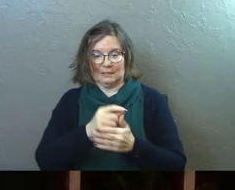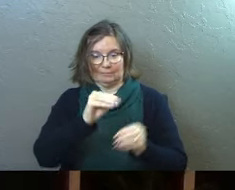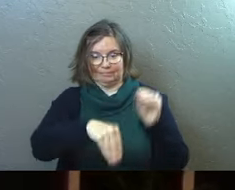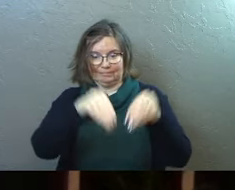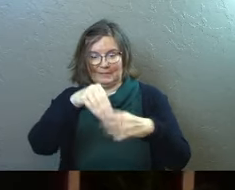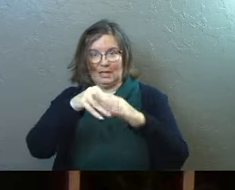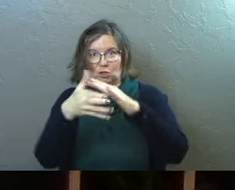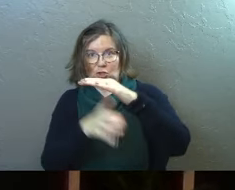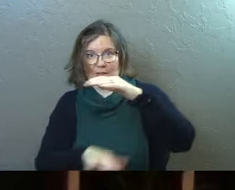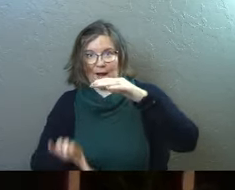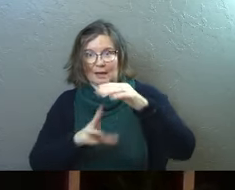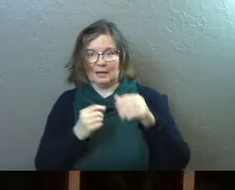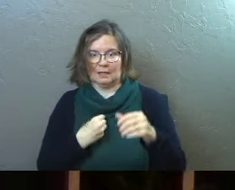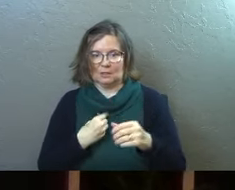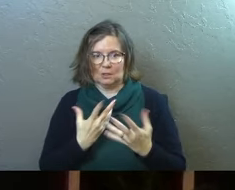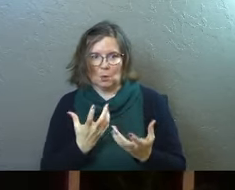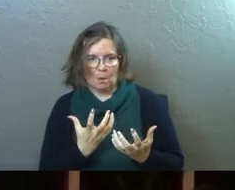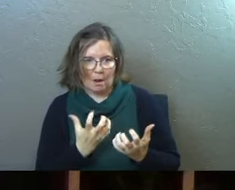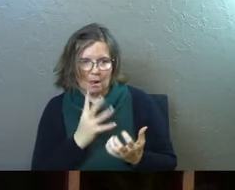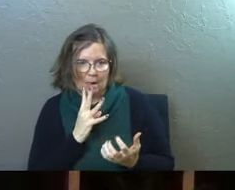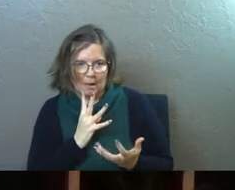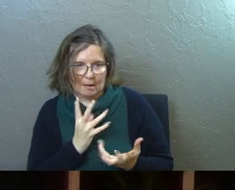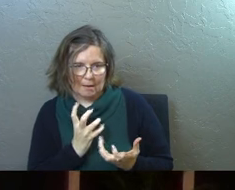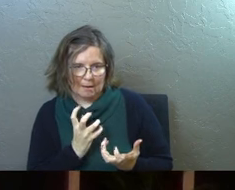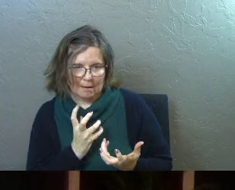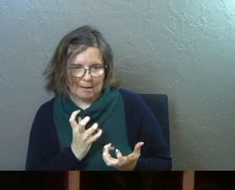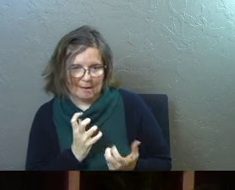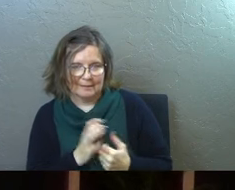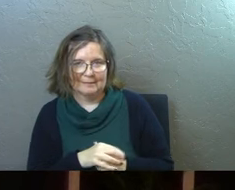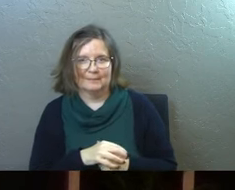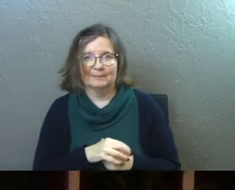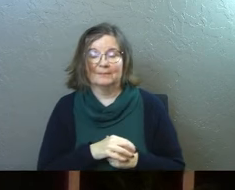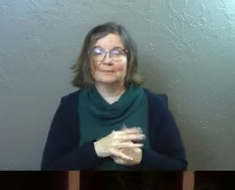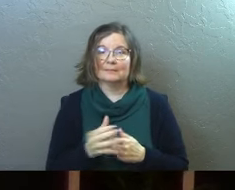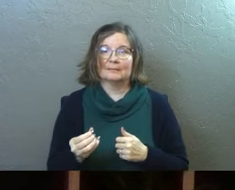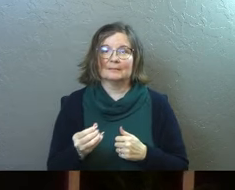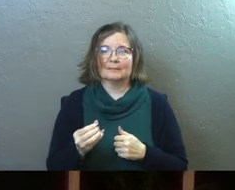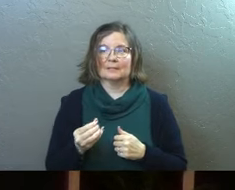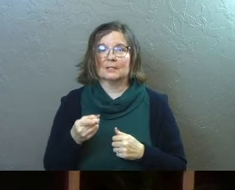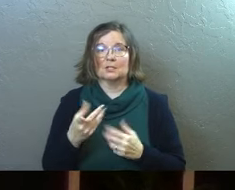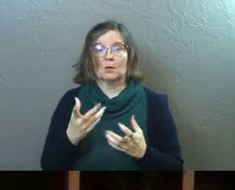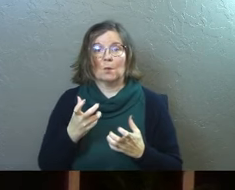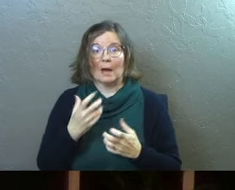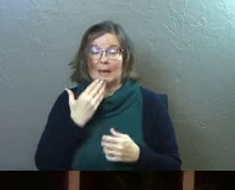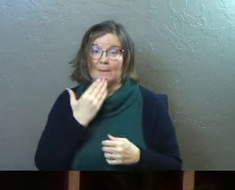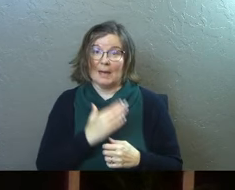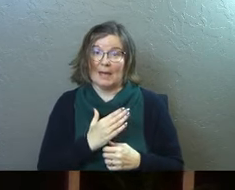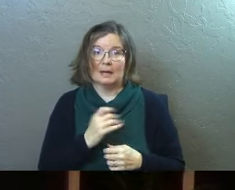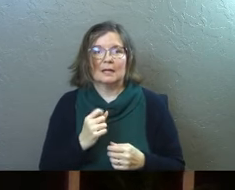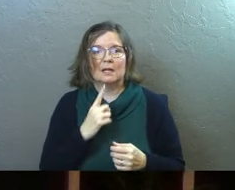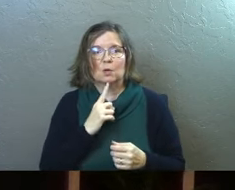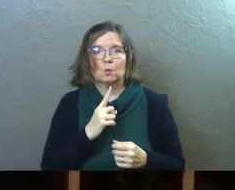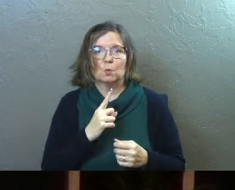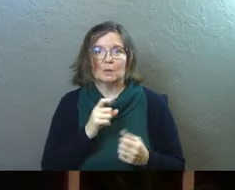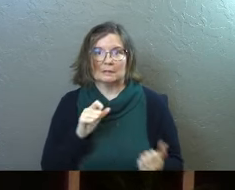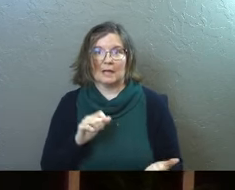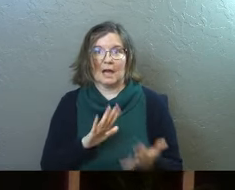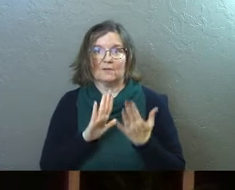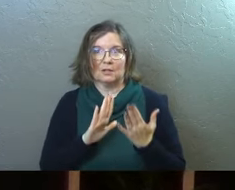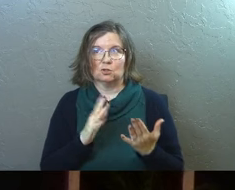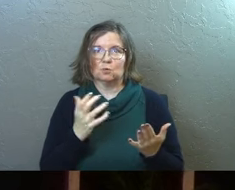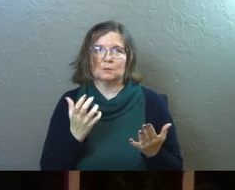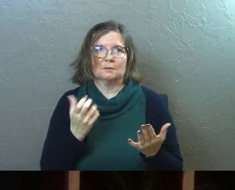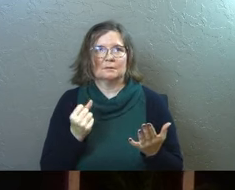are down in her stocking and man, she wanted that stocking and, and she wanted it bad. And it was a confrontation.